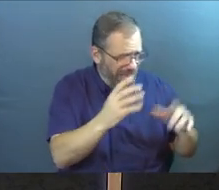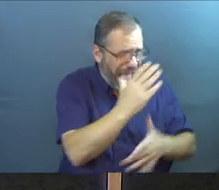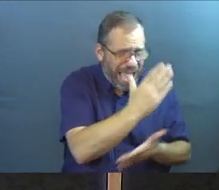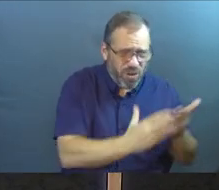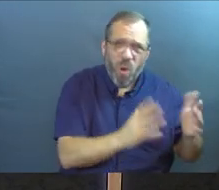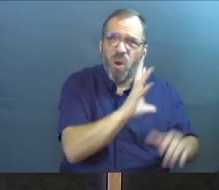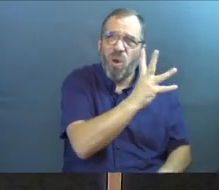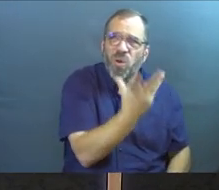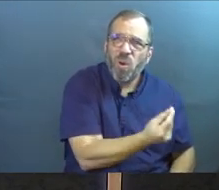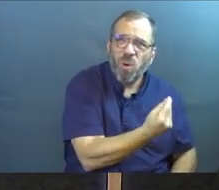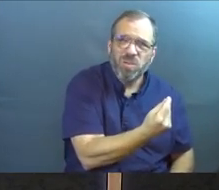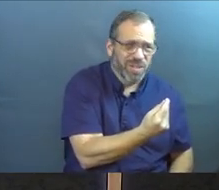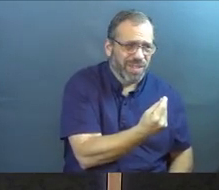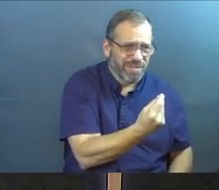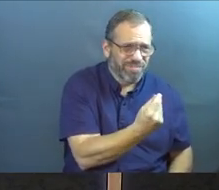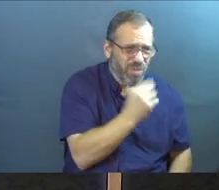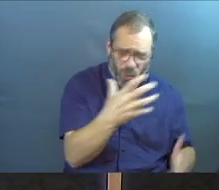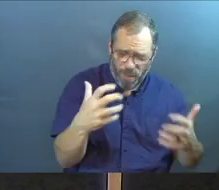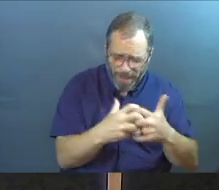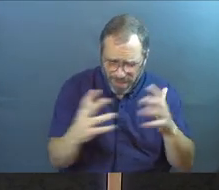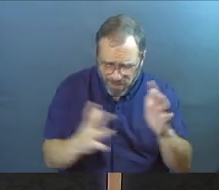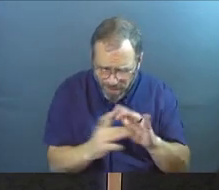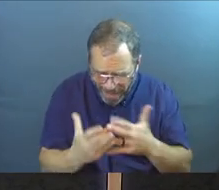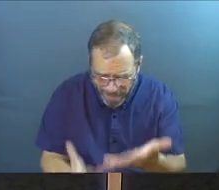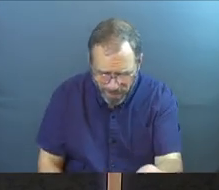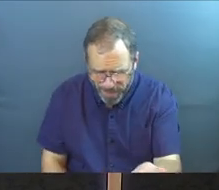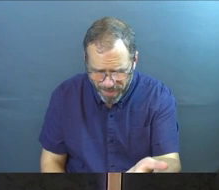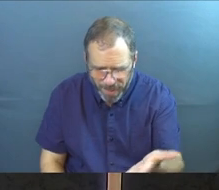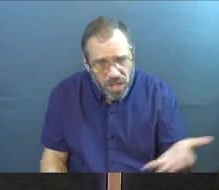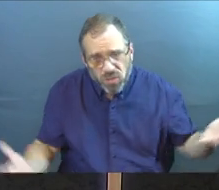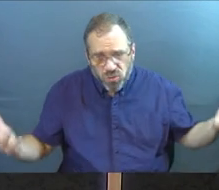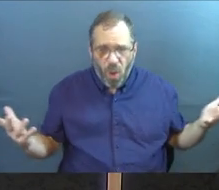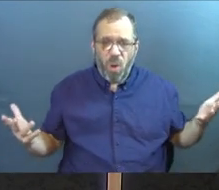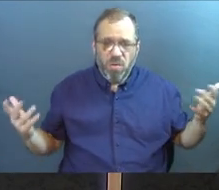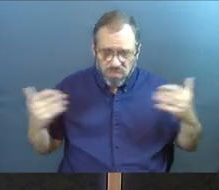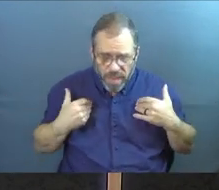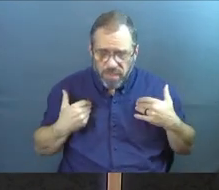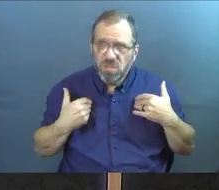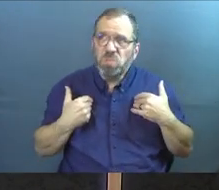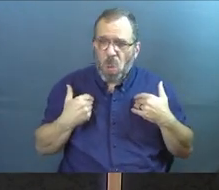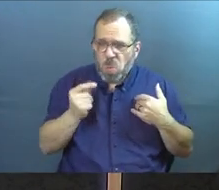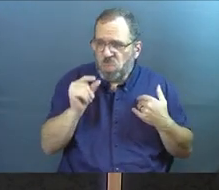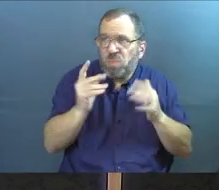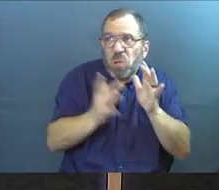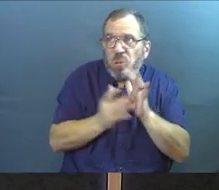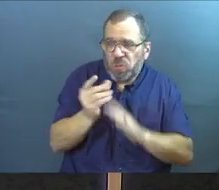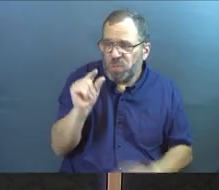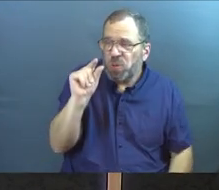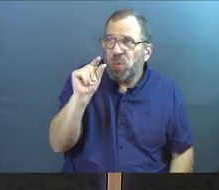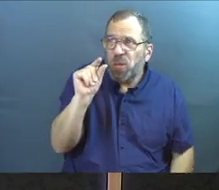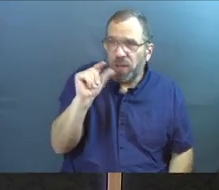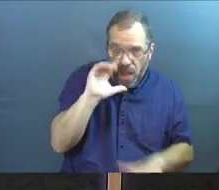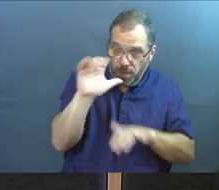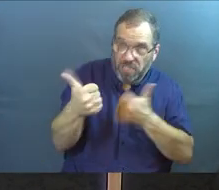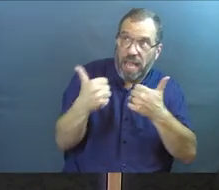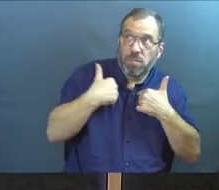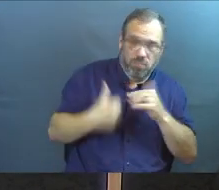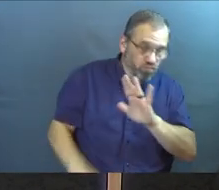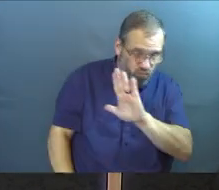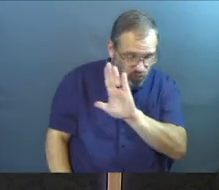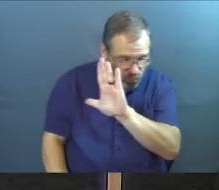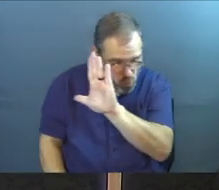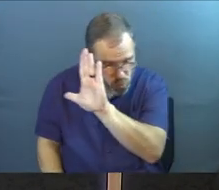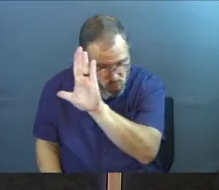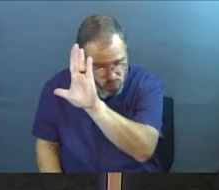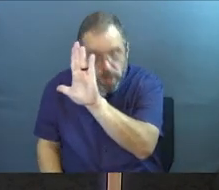know some of those cultural viewpoints don't match the scripture. And so I'd like a little Jesus, please. But I'm not going to be challenged on that.